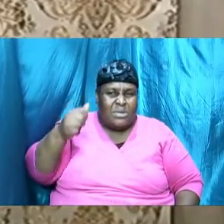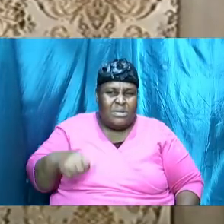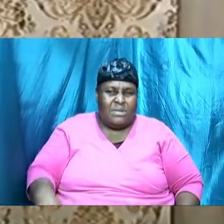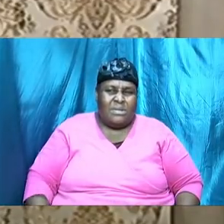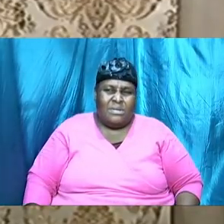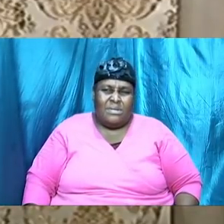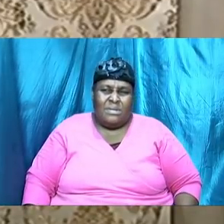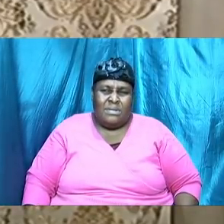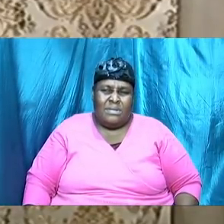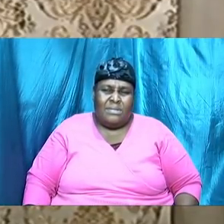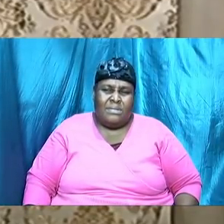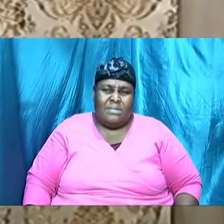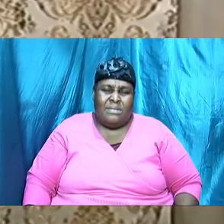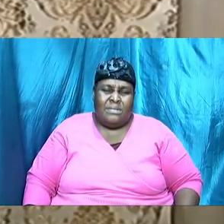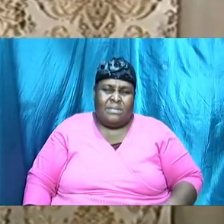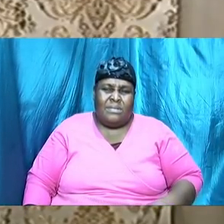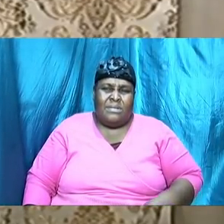tempt Adam